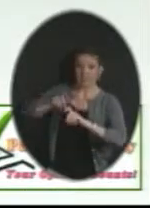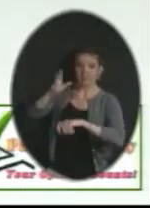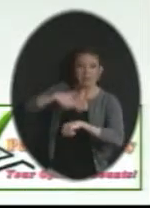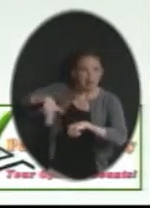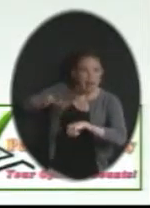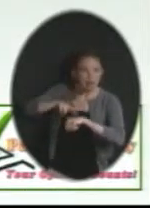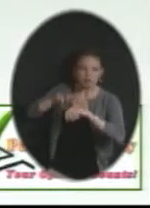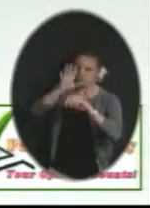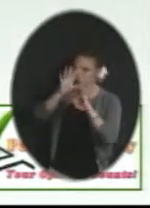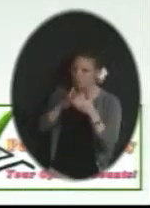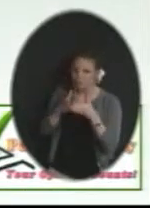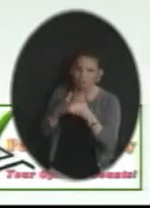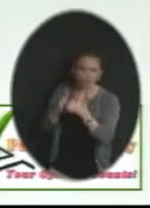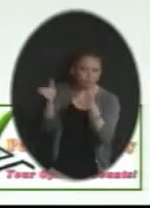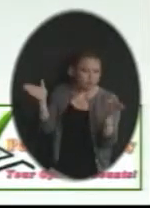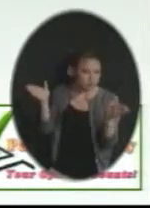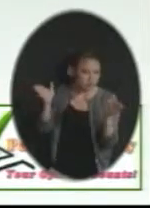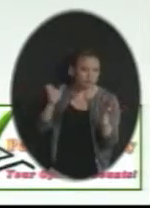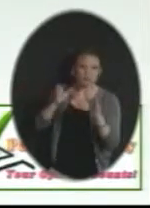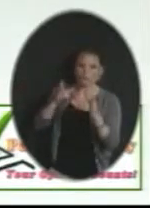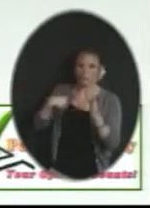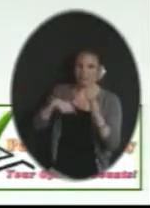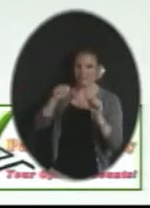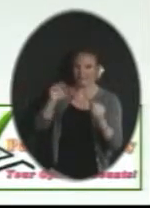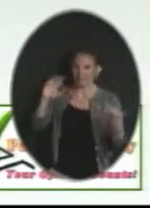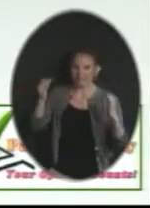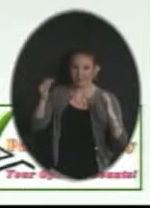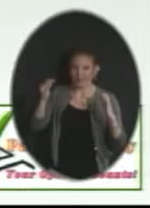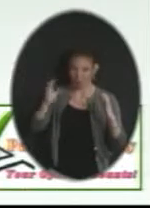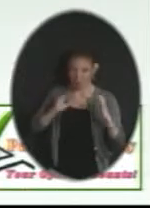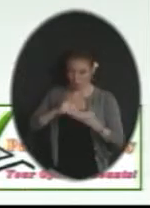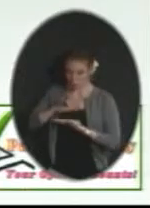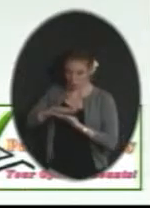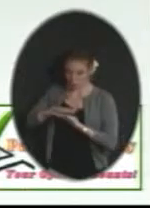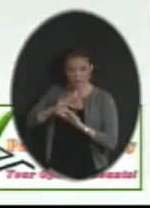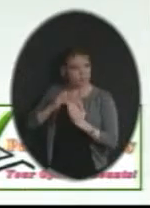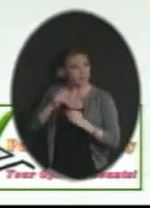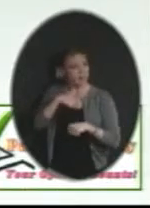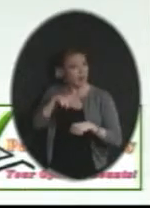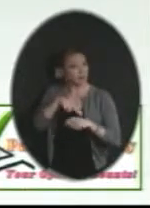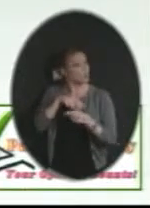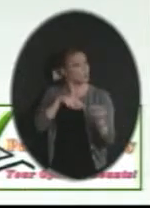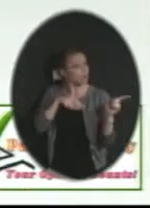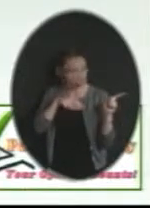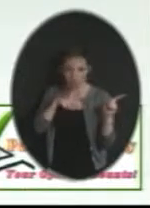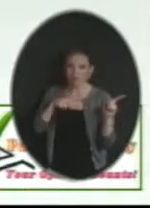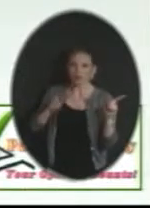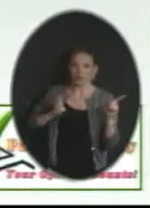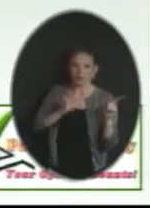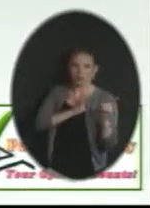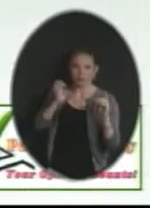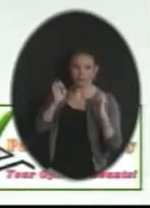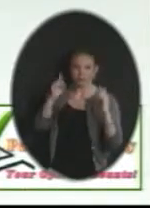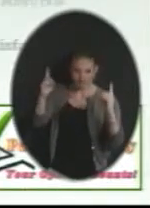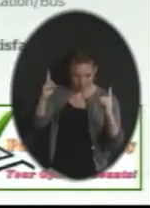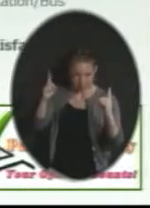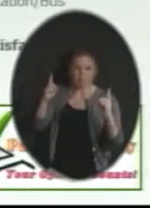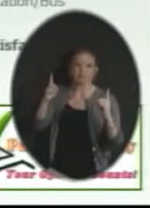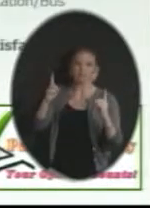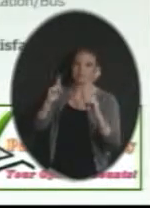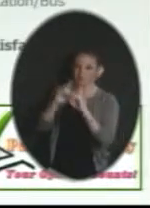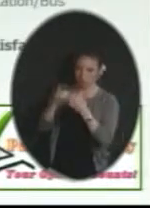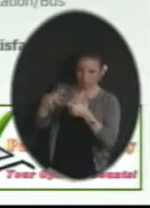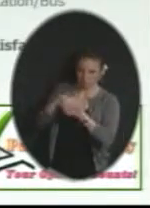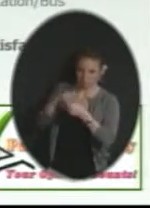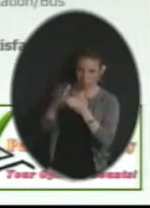kind of questions so that we have some comparison nationally. We have Board of Education questions. We ask about the district as a whole.